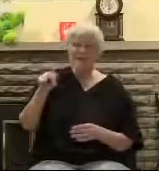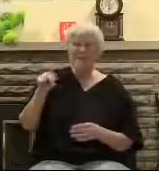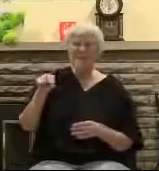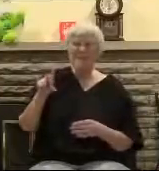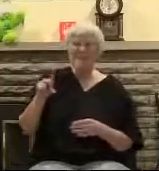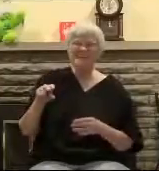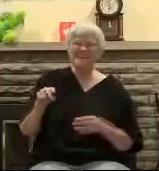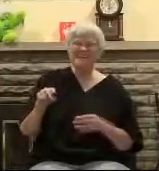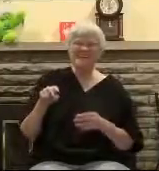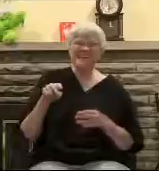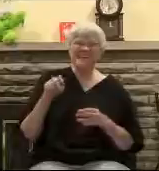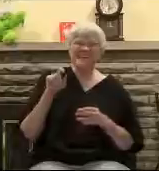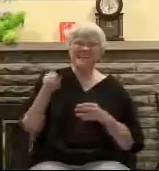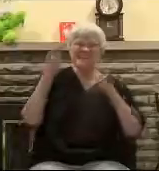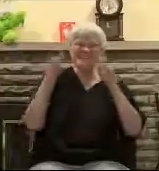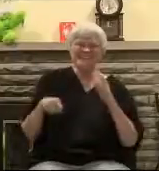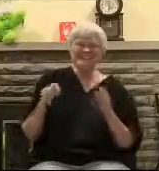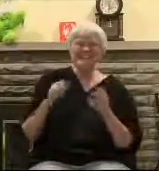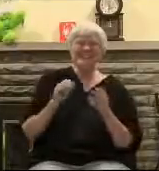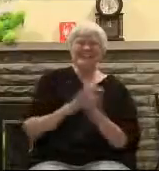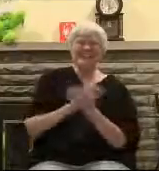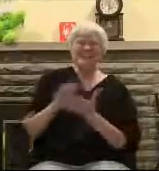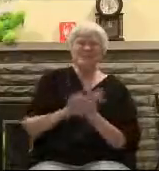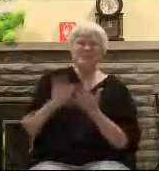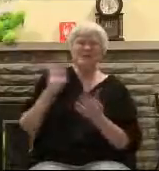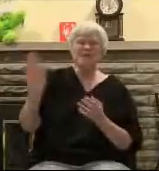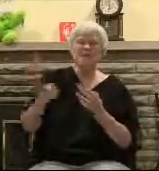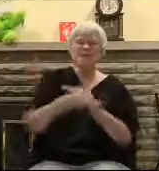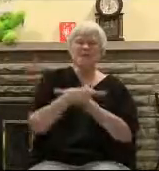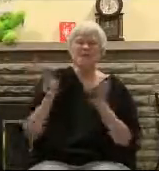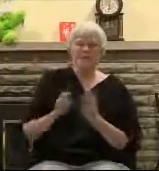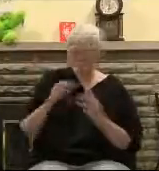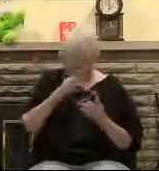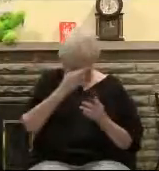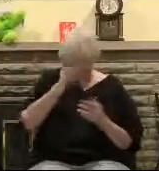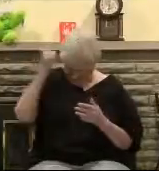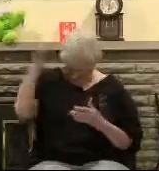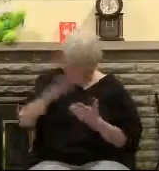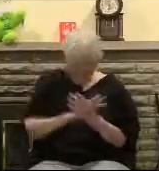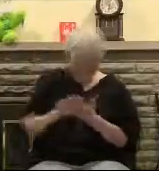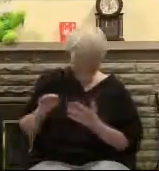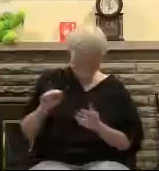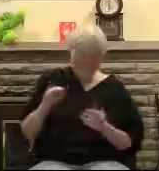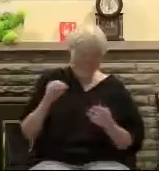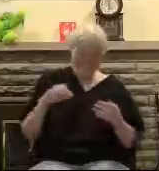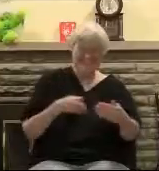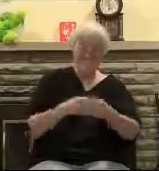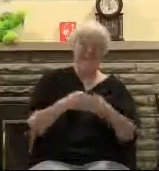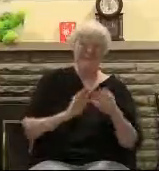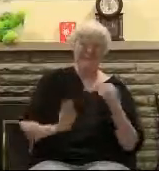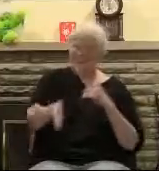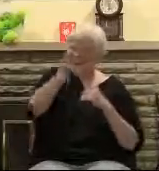And that's the way people are You know kids you gotta clean your rooms because cleanliness is next to godliness